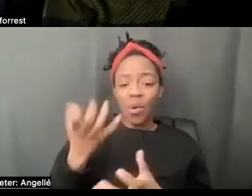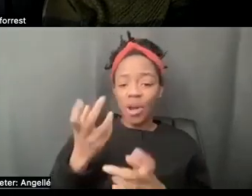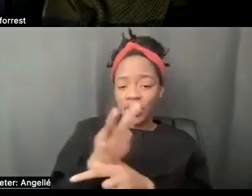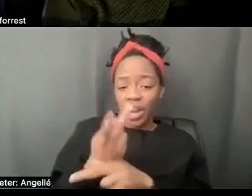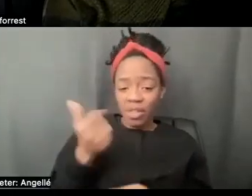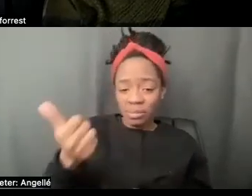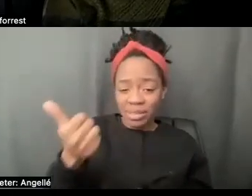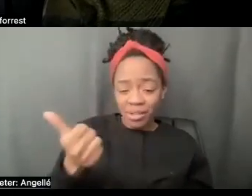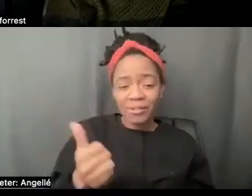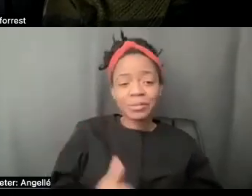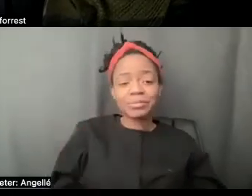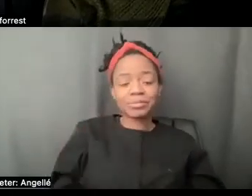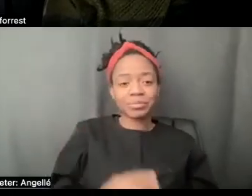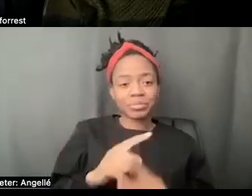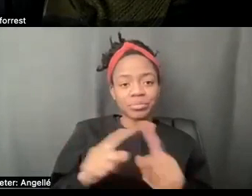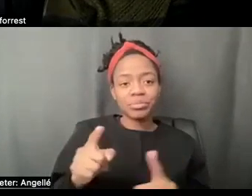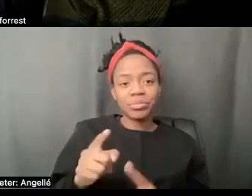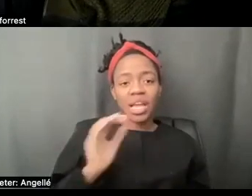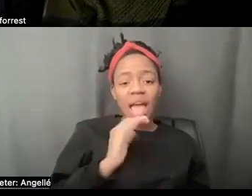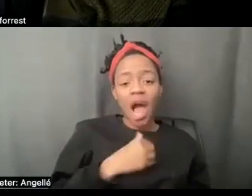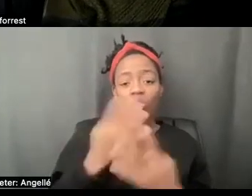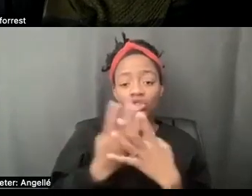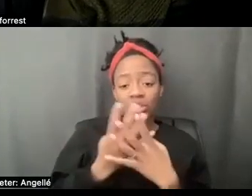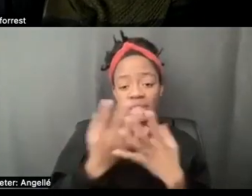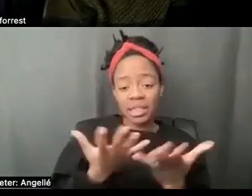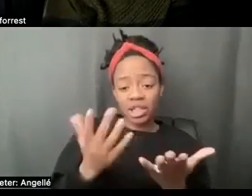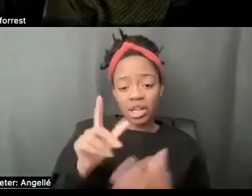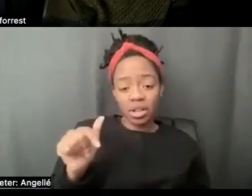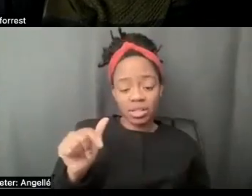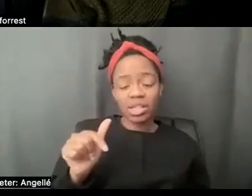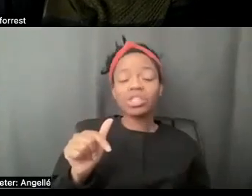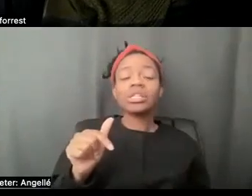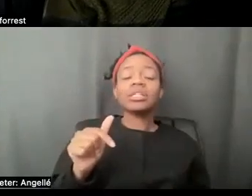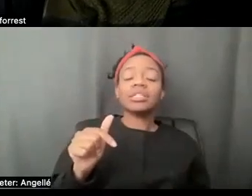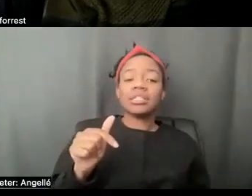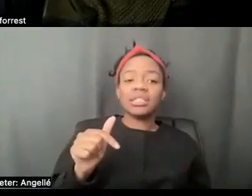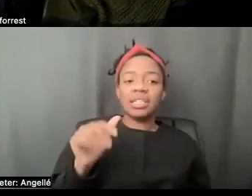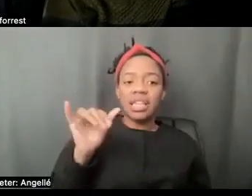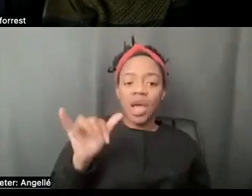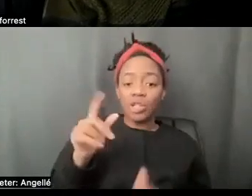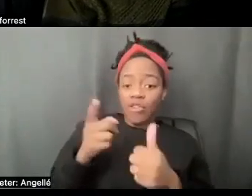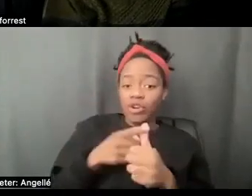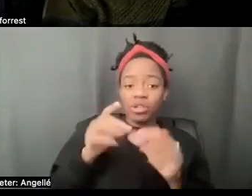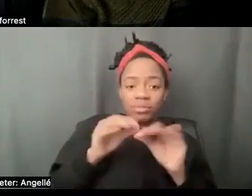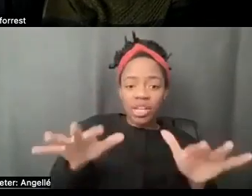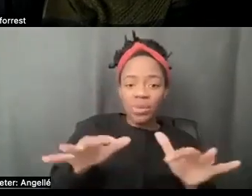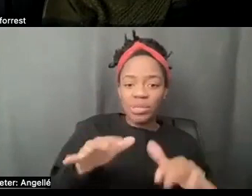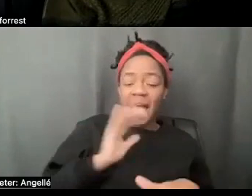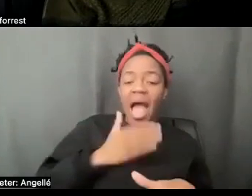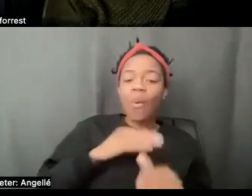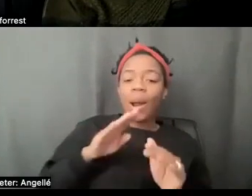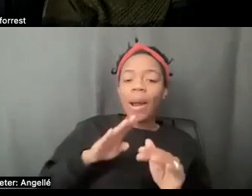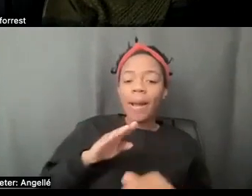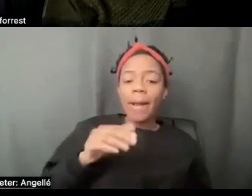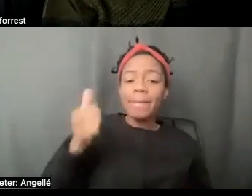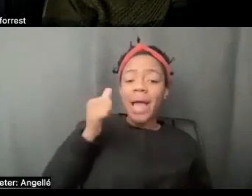but I will tell you, you know, when we did our screening in Los Angeles and that was our premiere. And we, we did that in our own backyard, as John said, we